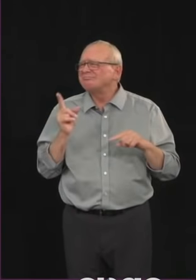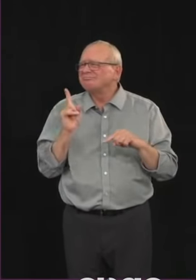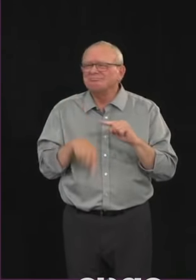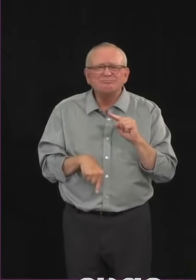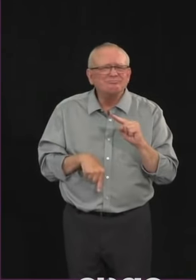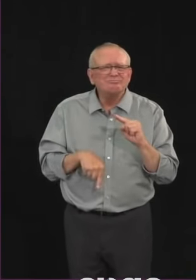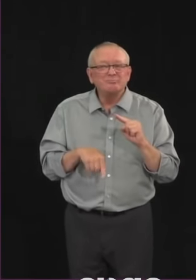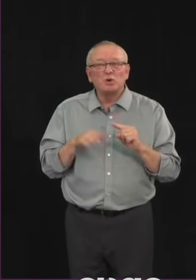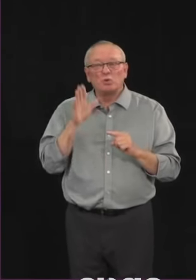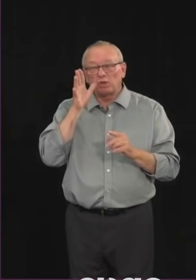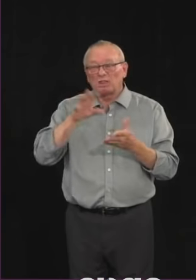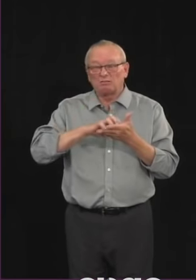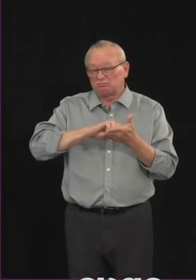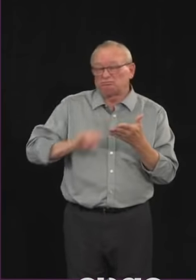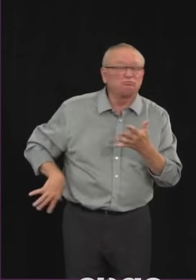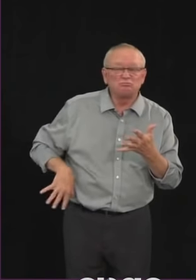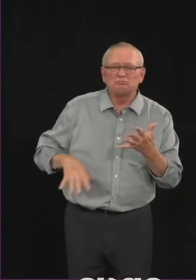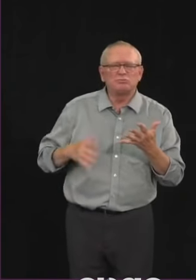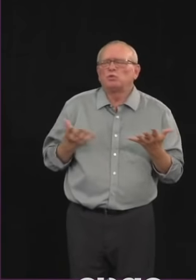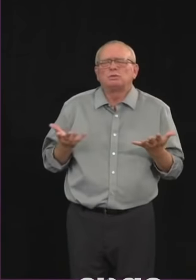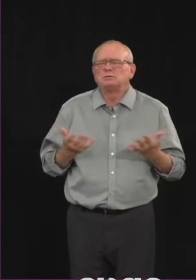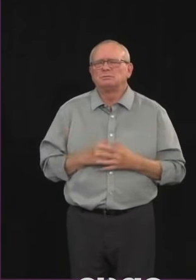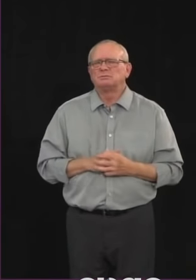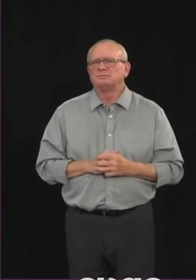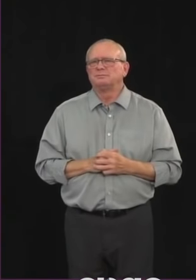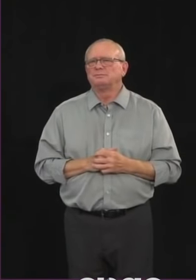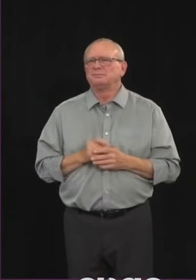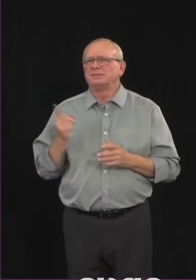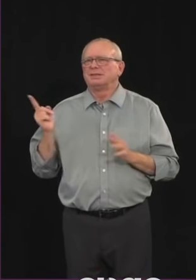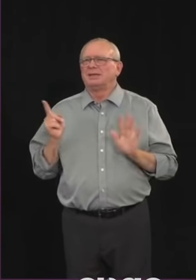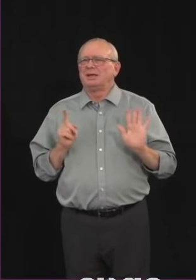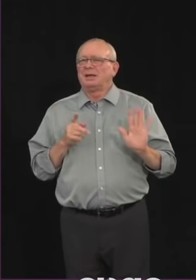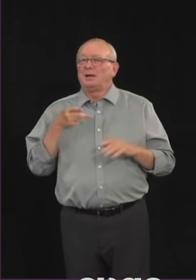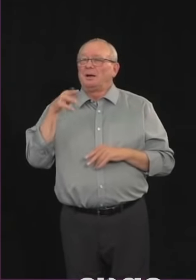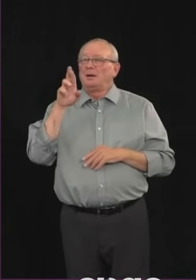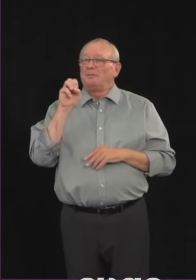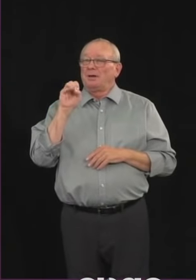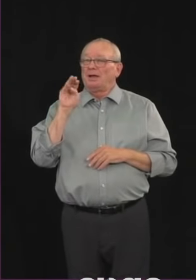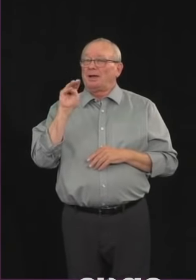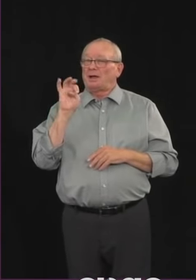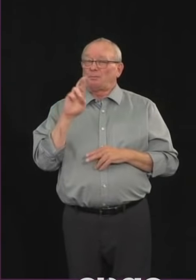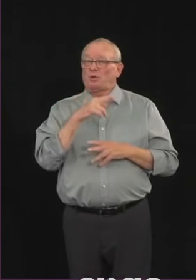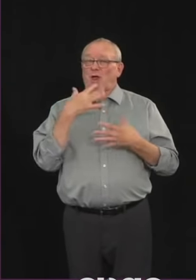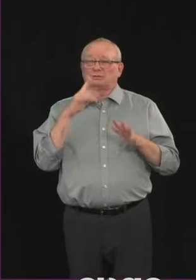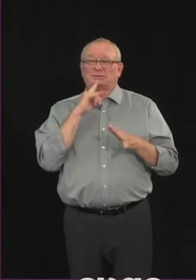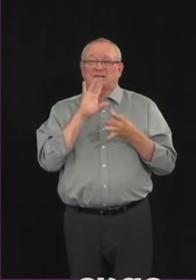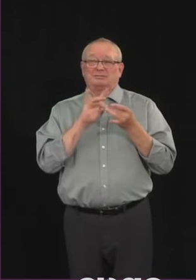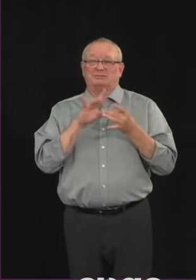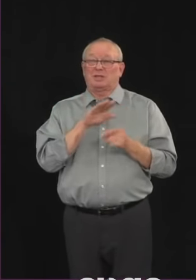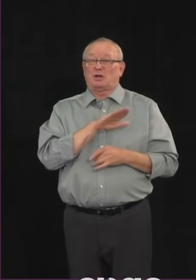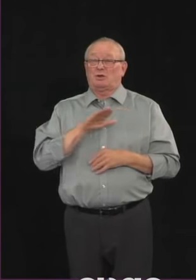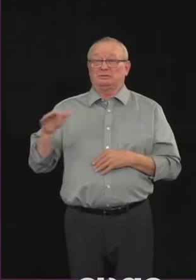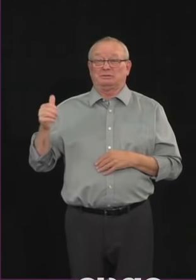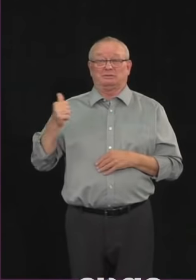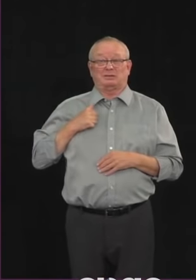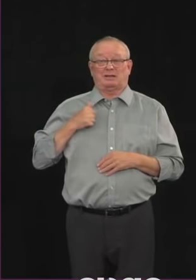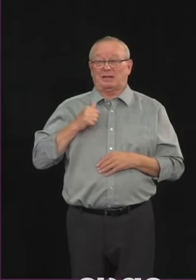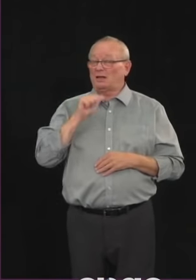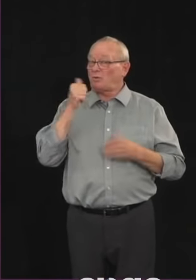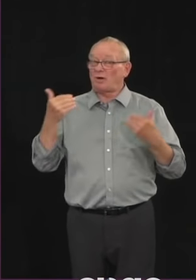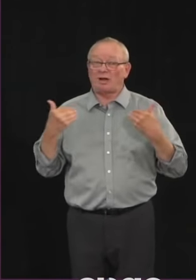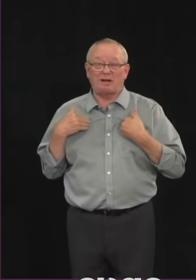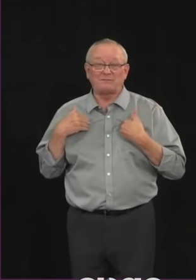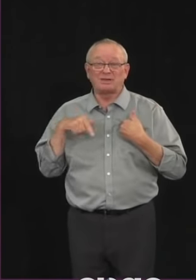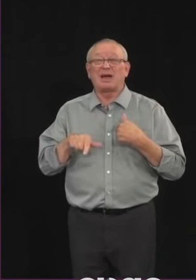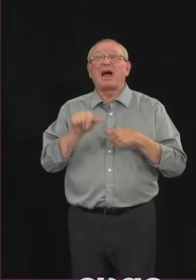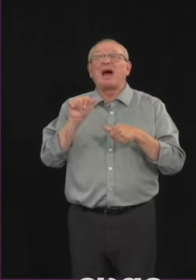national uh contact tracing app at this time and we have been asked and uh one of our assistant deputy ministers is uh taking the lead